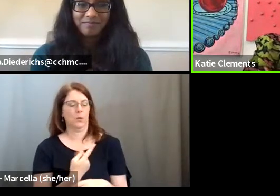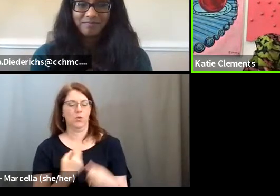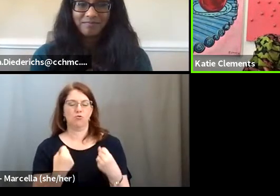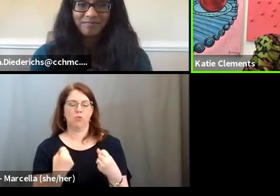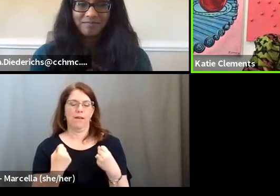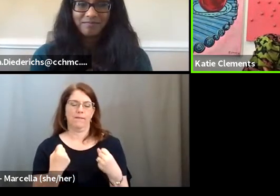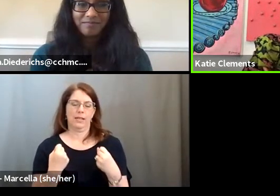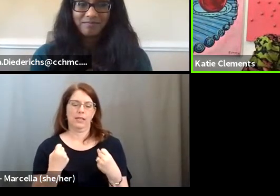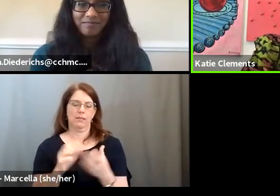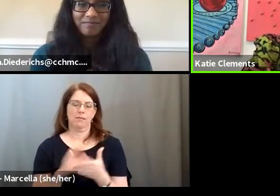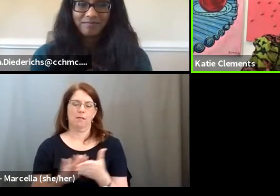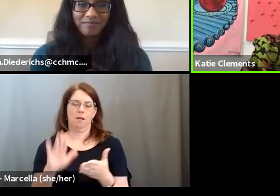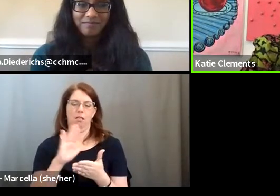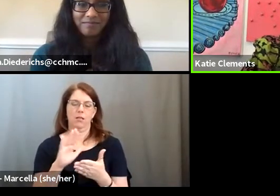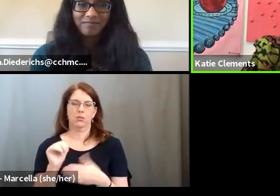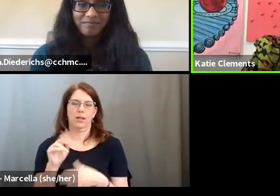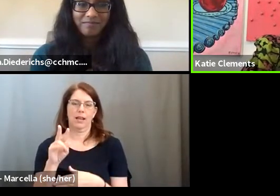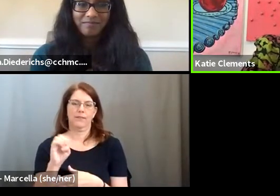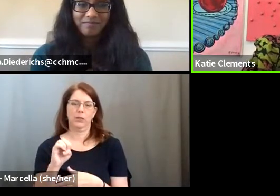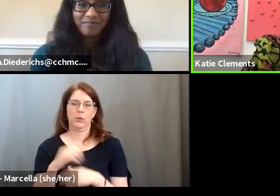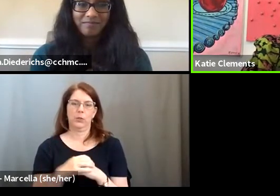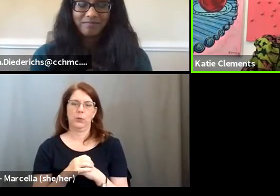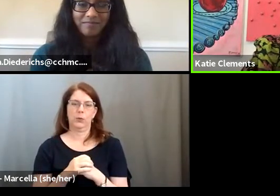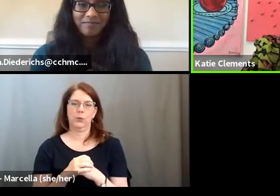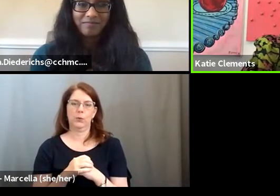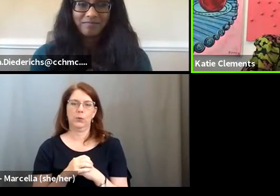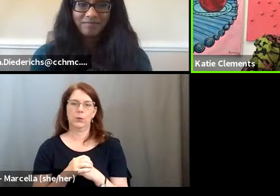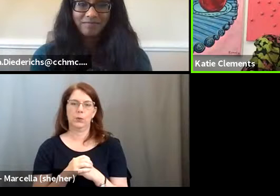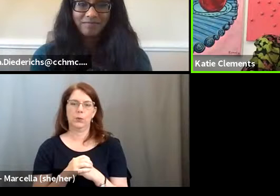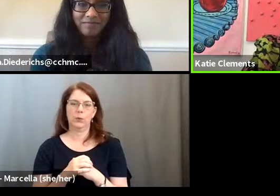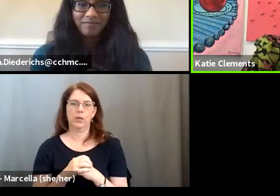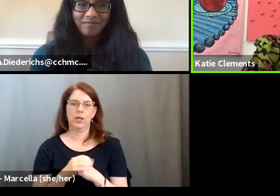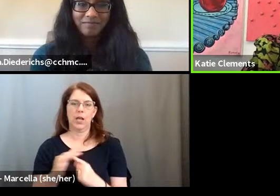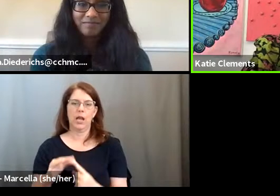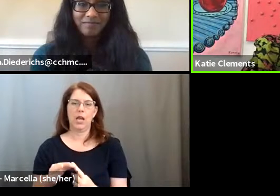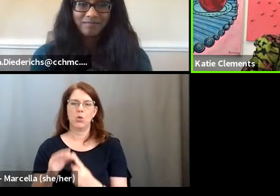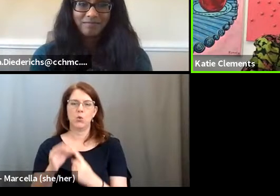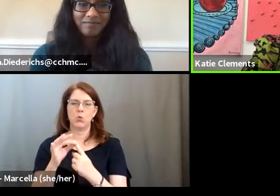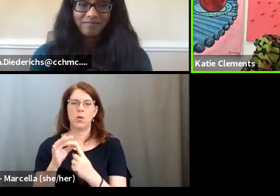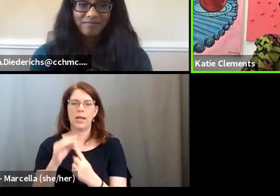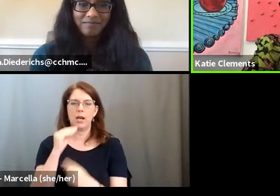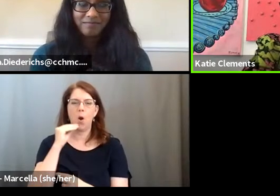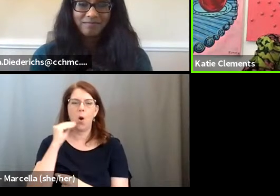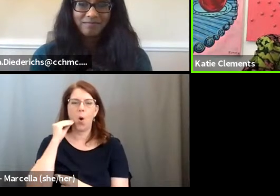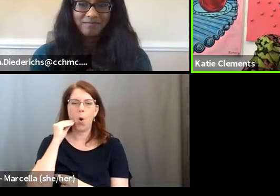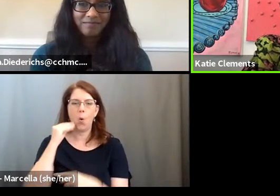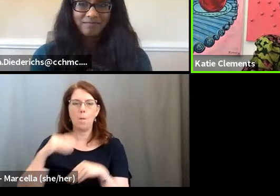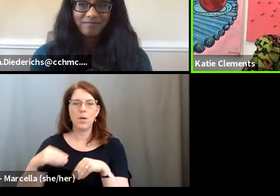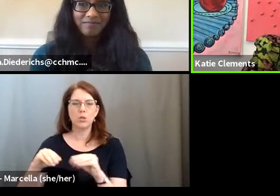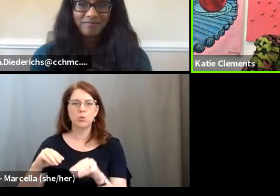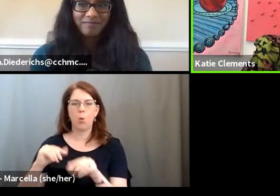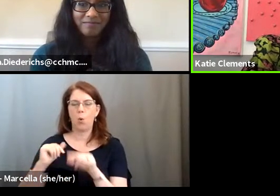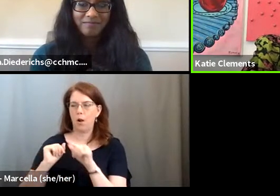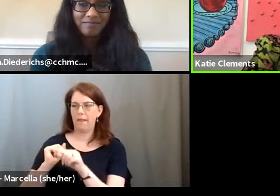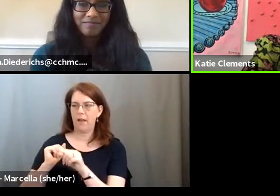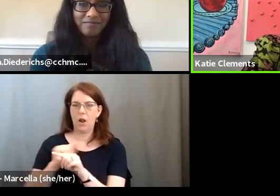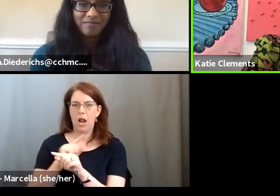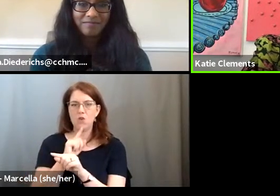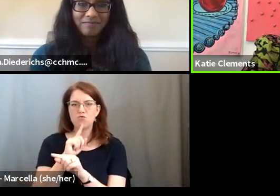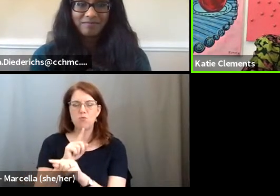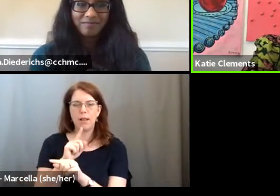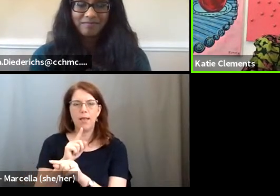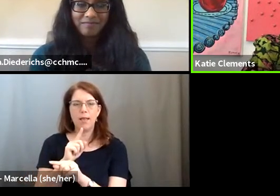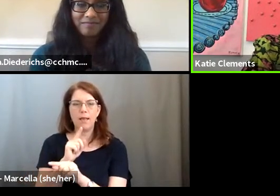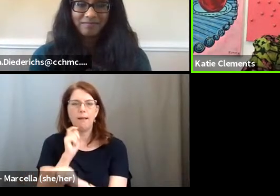College Avenue and there was a unique home store that had really modern